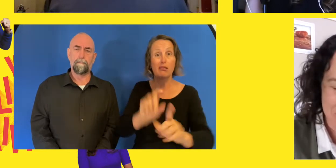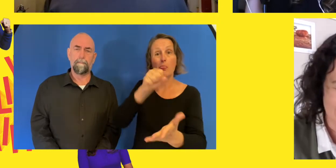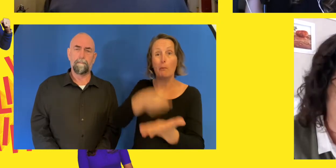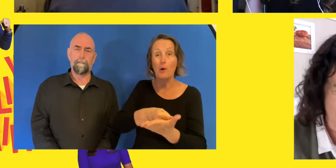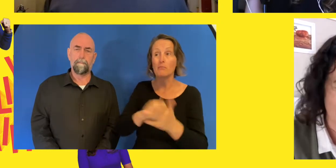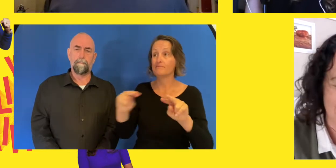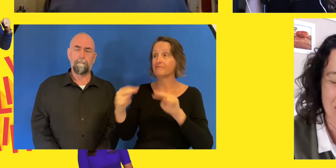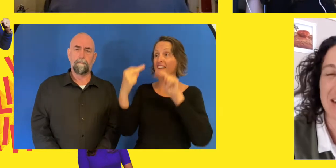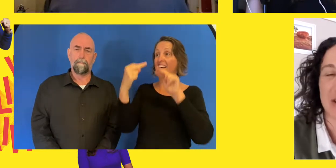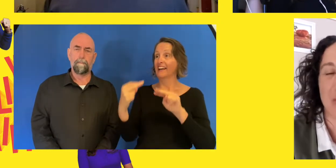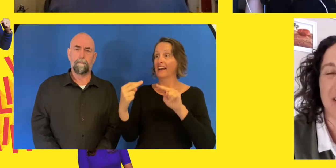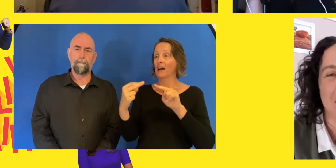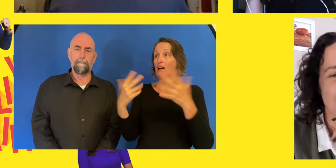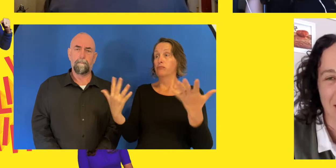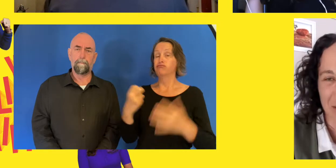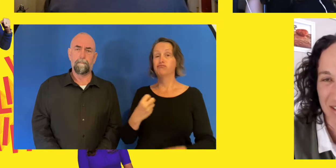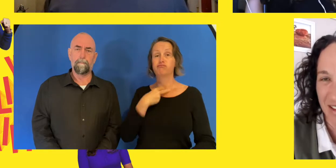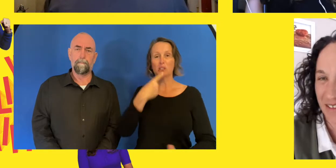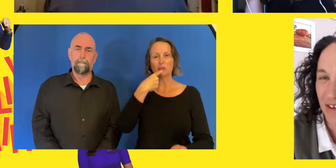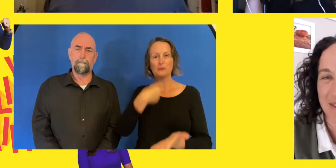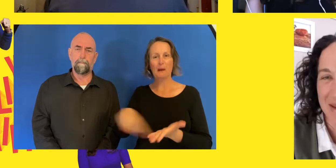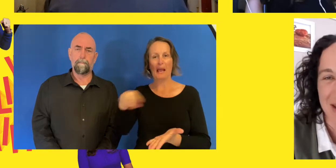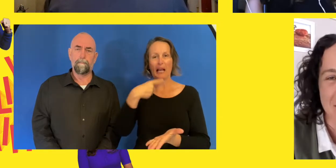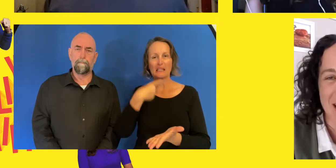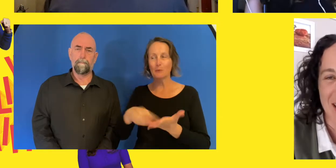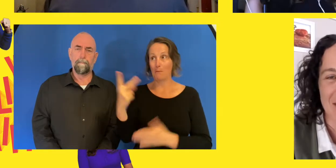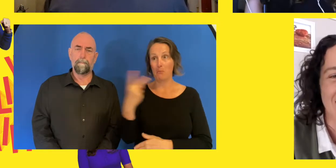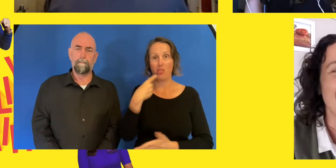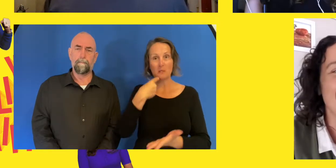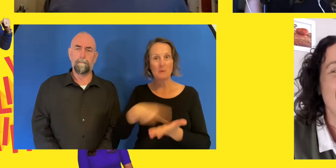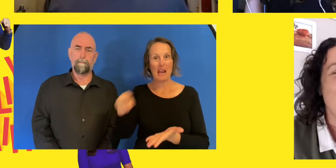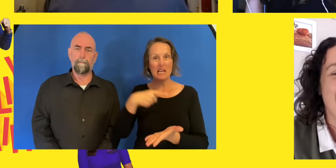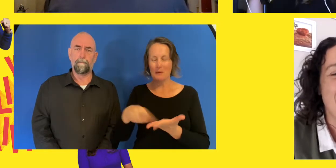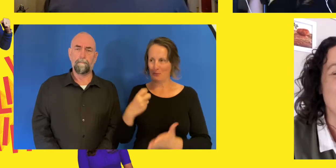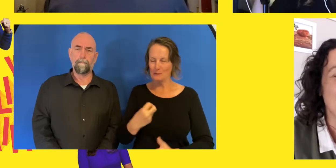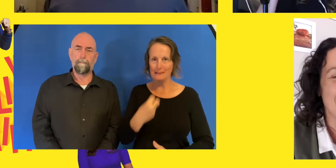obscenity you want here, but it was, a lot of them came out of my mouth after that.